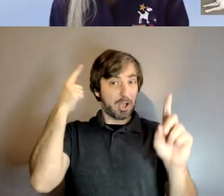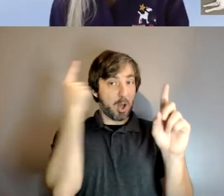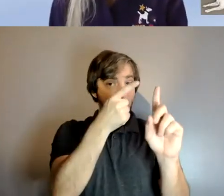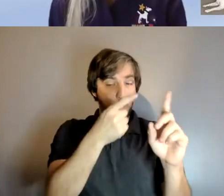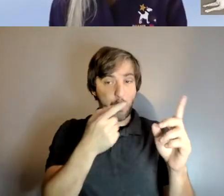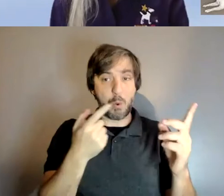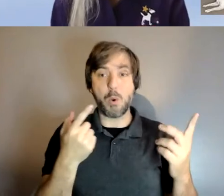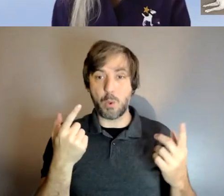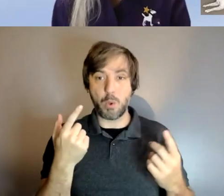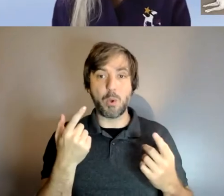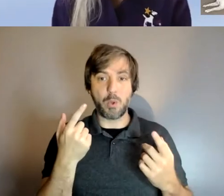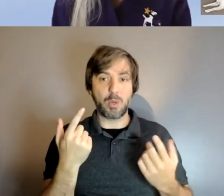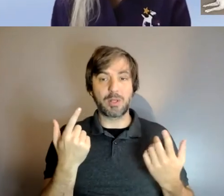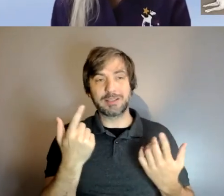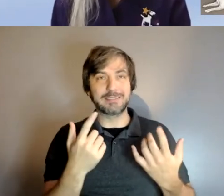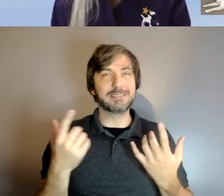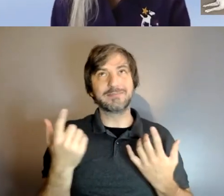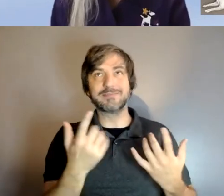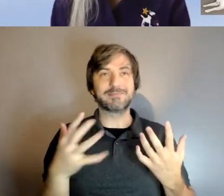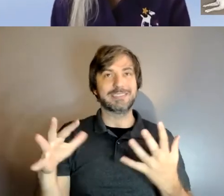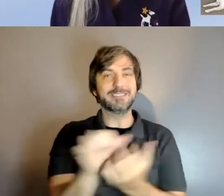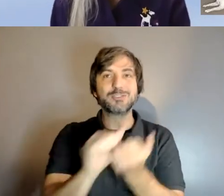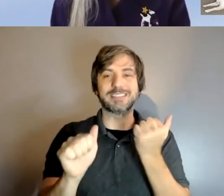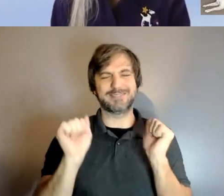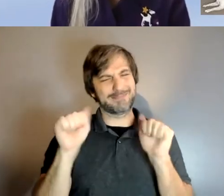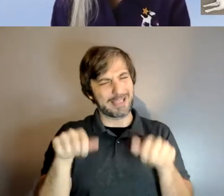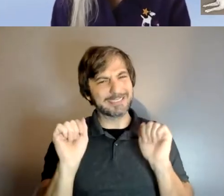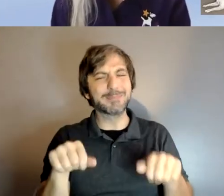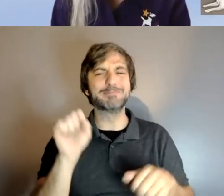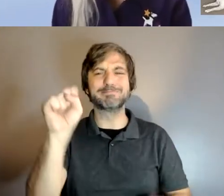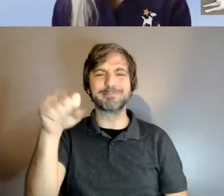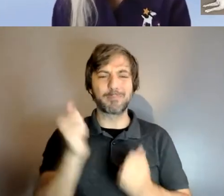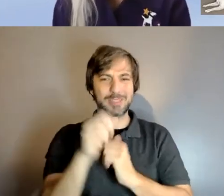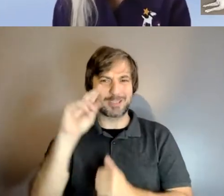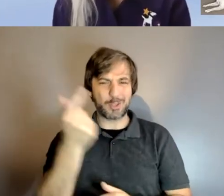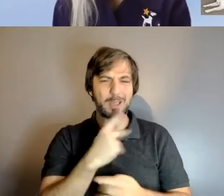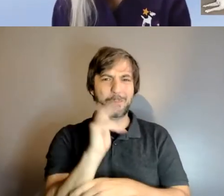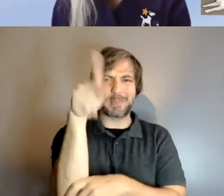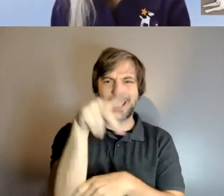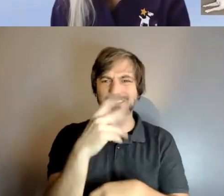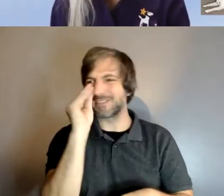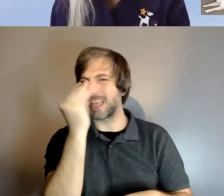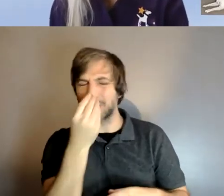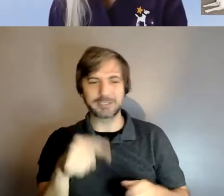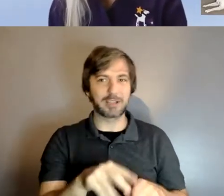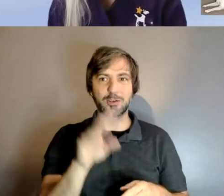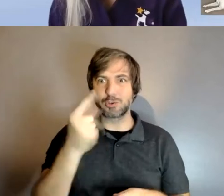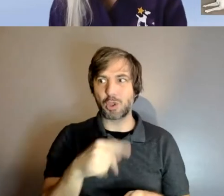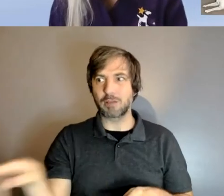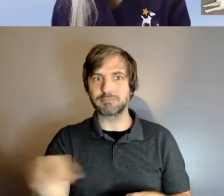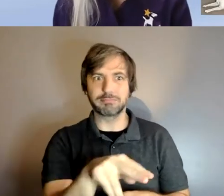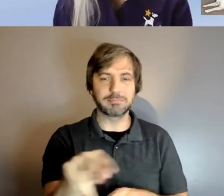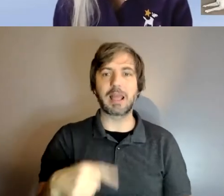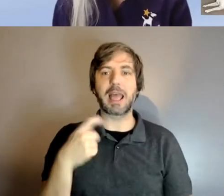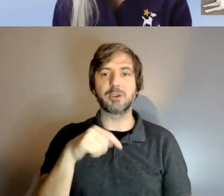destructive as it can be um with all the plants and flowers um he i i um he has to keep his